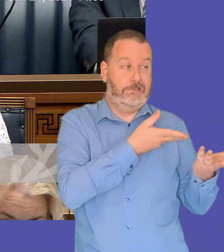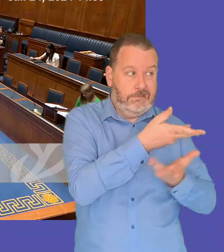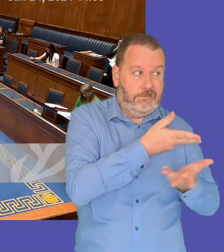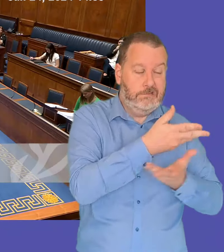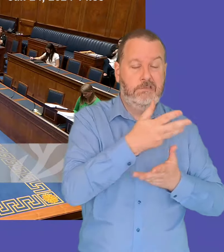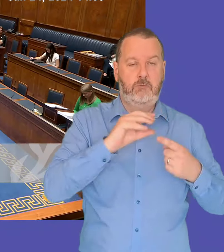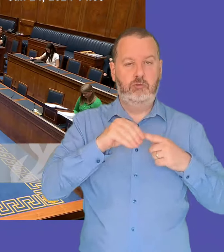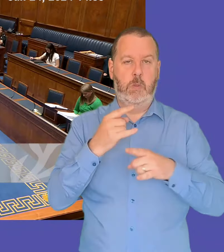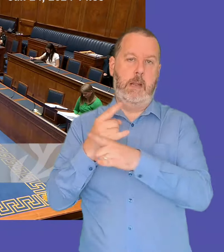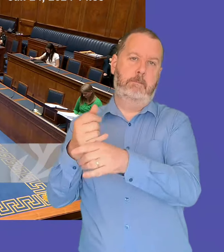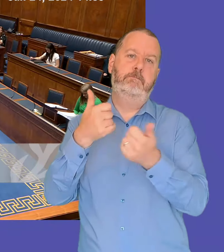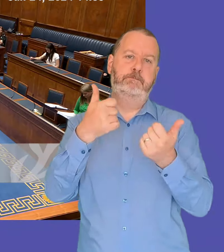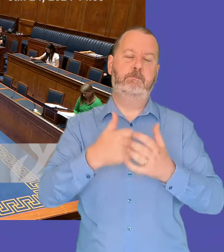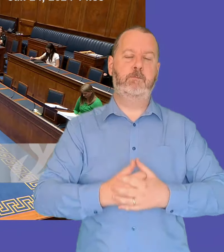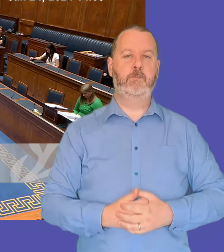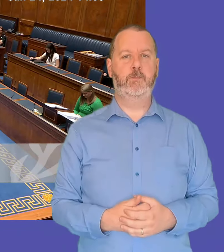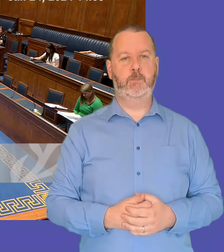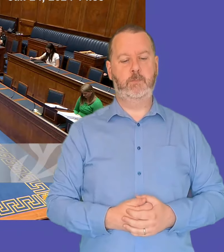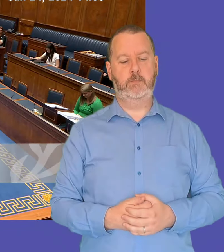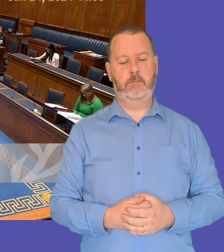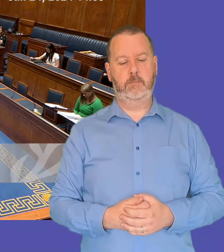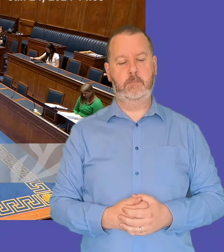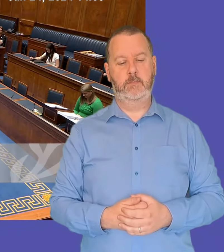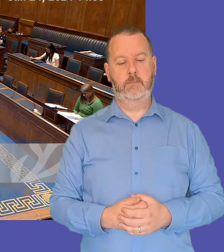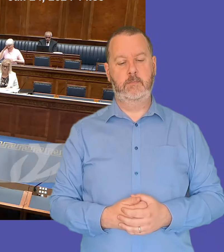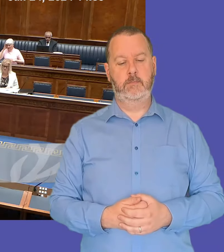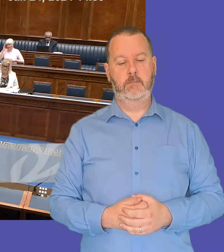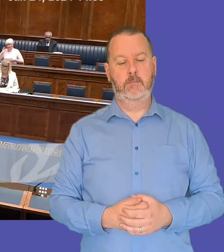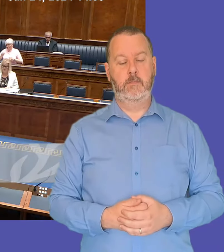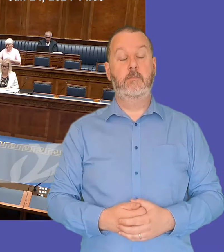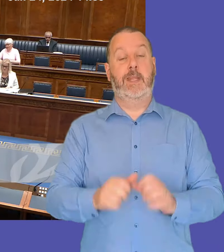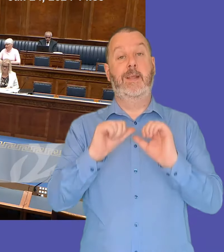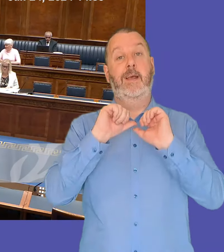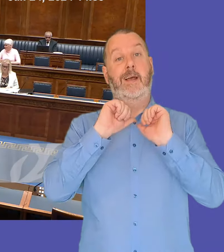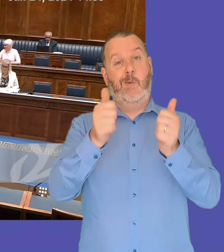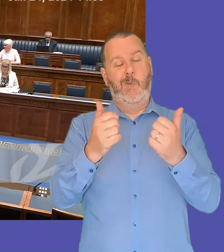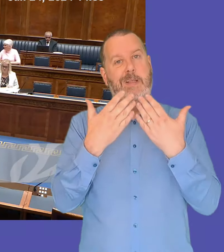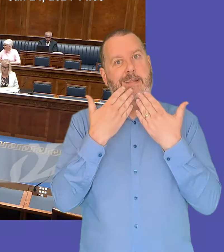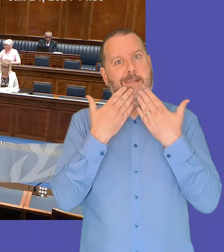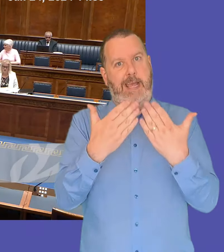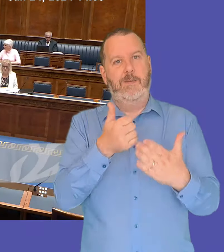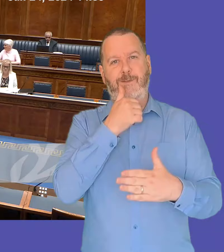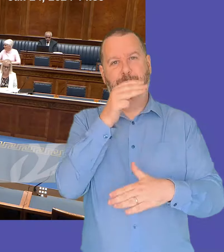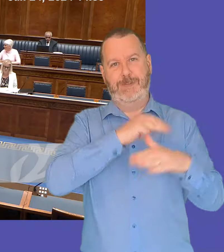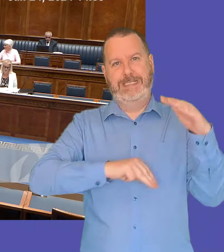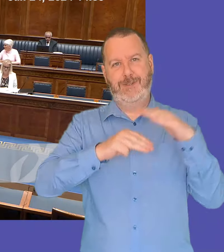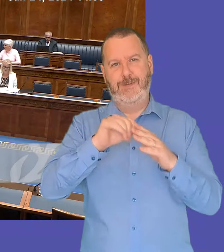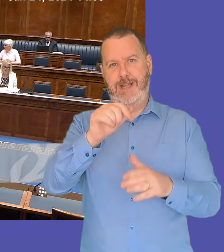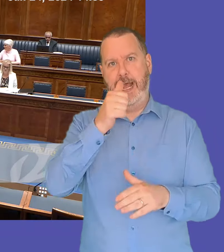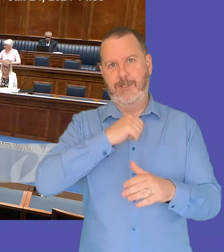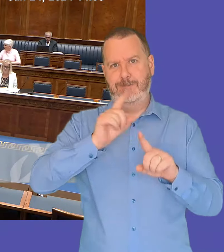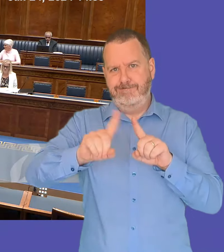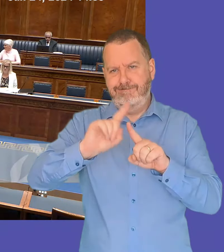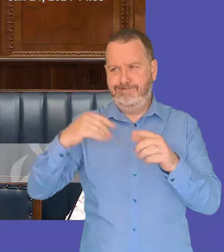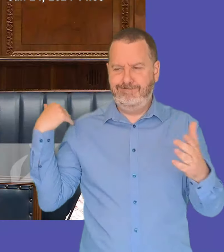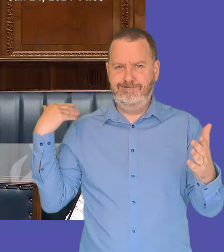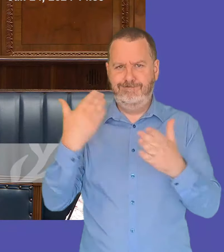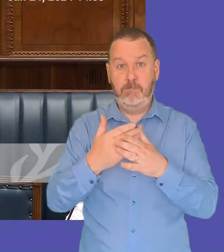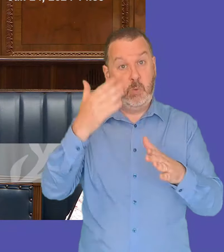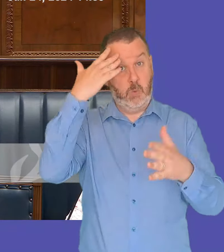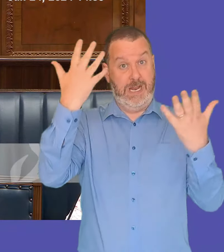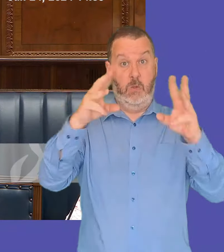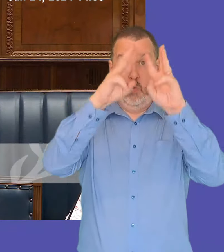cheryl brown lee thank you madam principal deputy speaker and thank the first minister for answers so far um 75